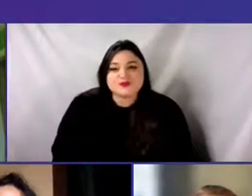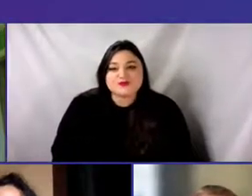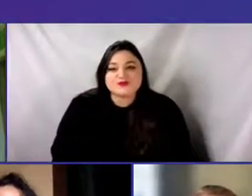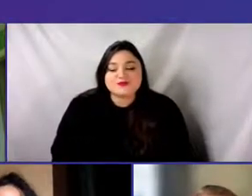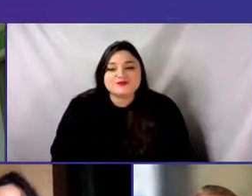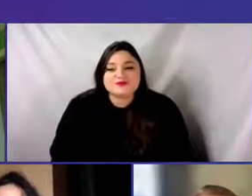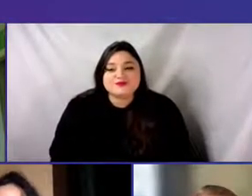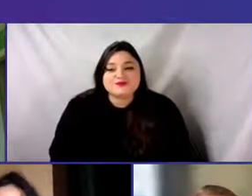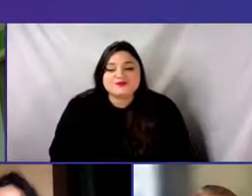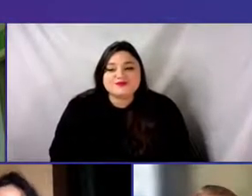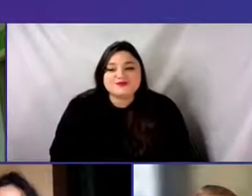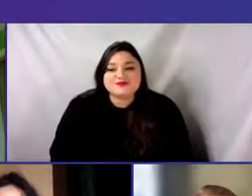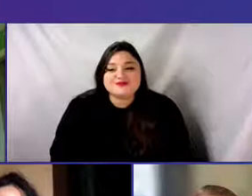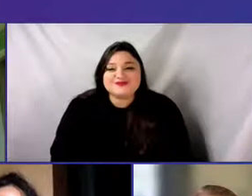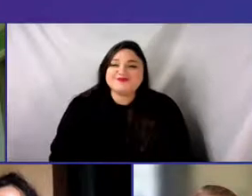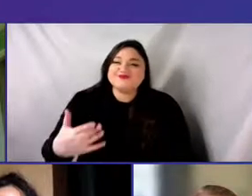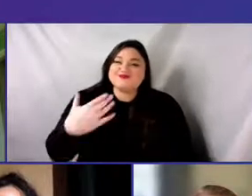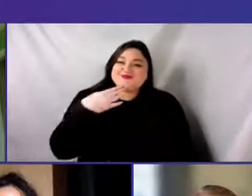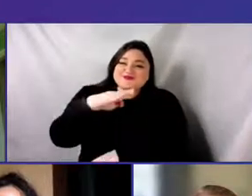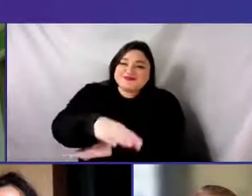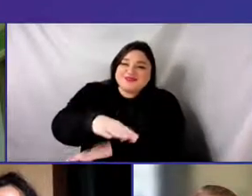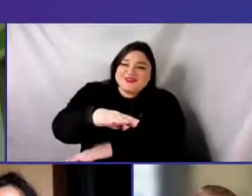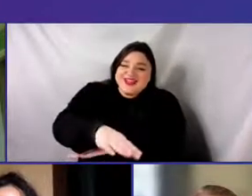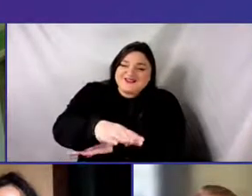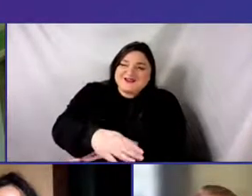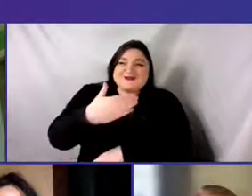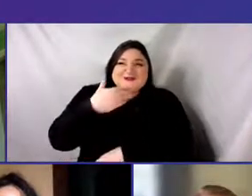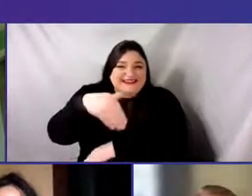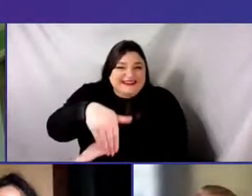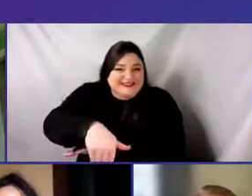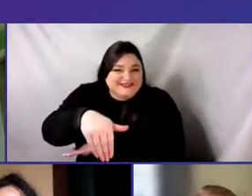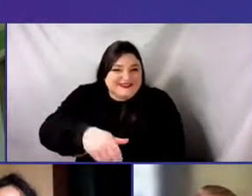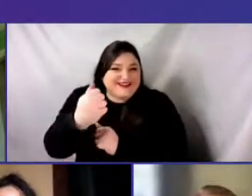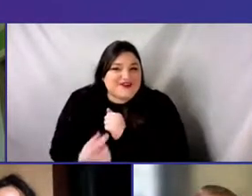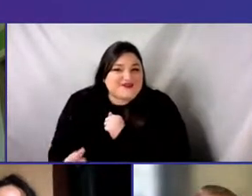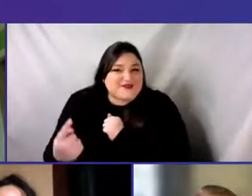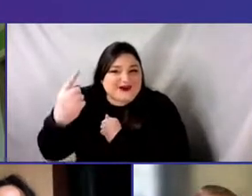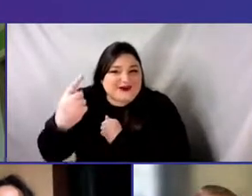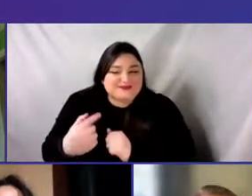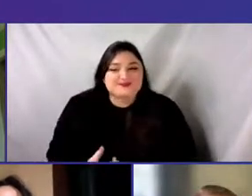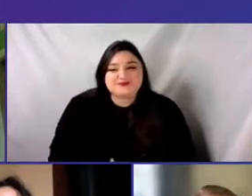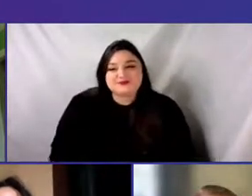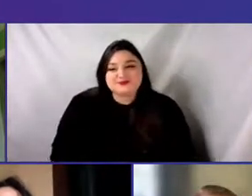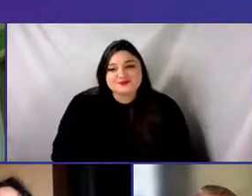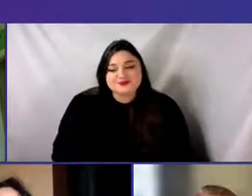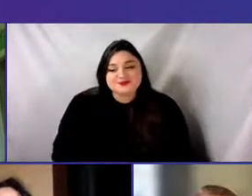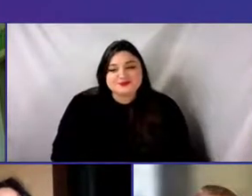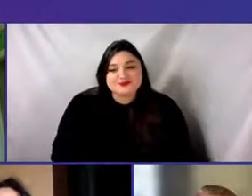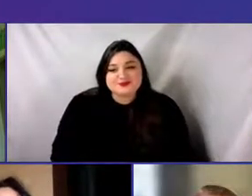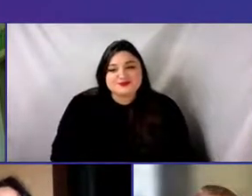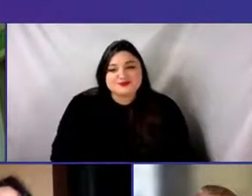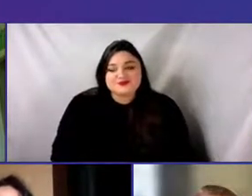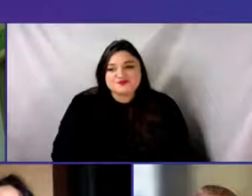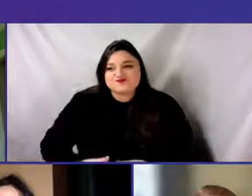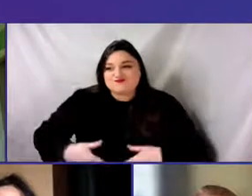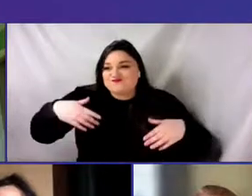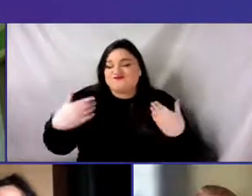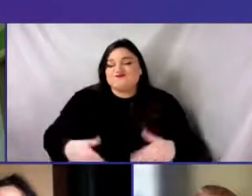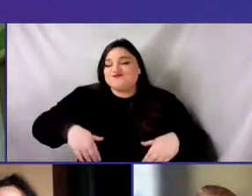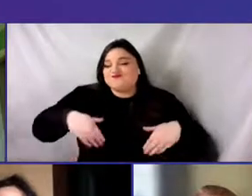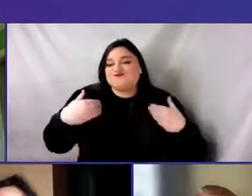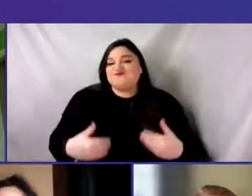Uh, good afternoon. Uh, good evening, everyone. Um, uh, really excited to be here.